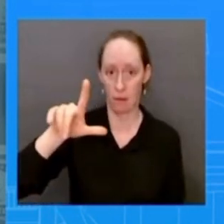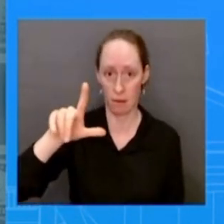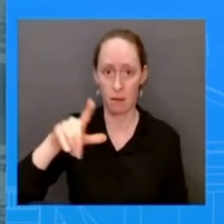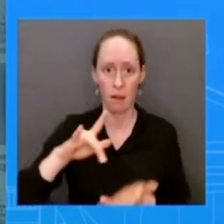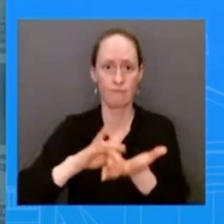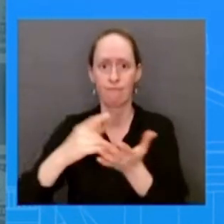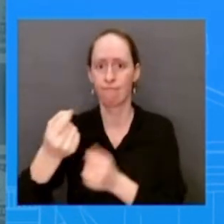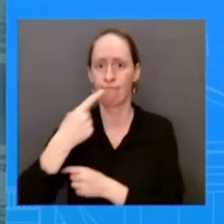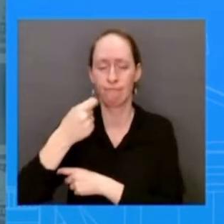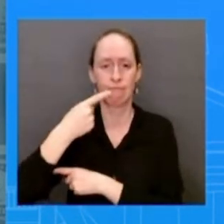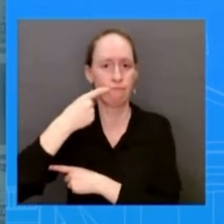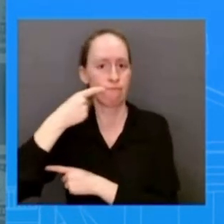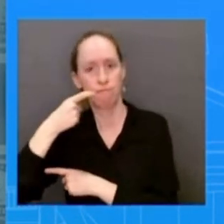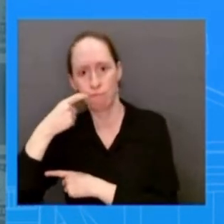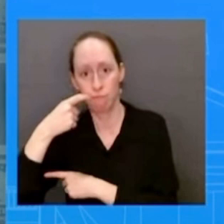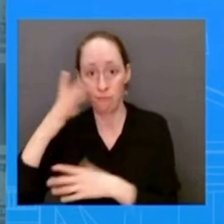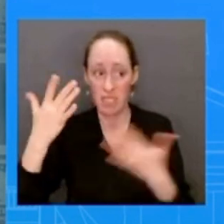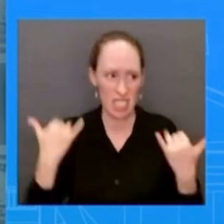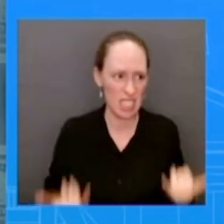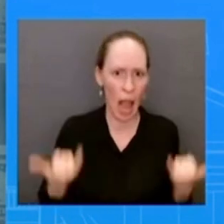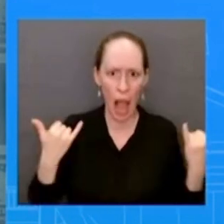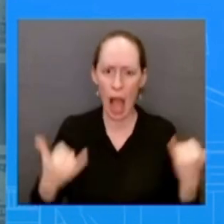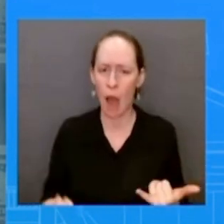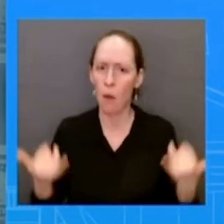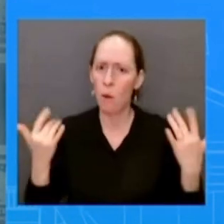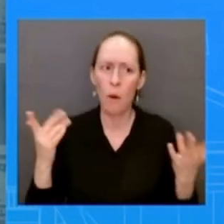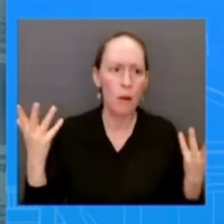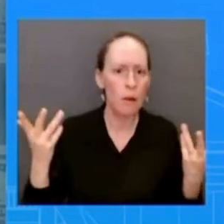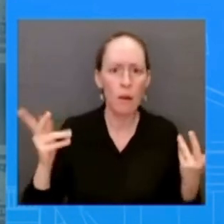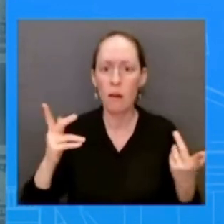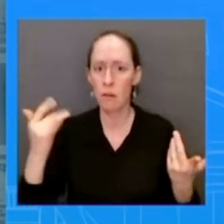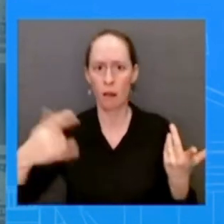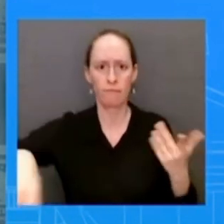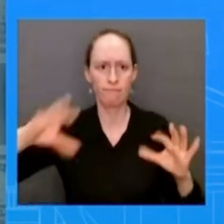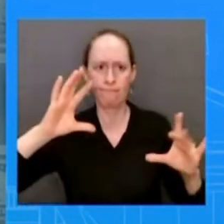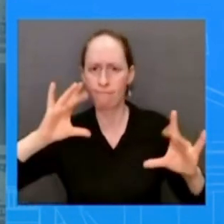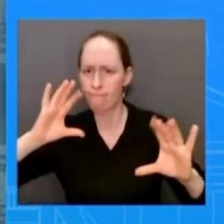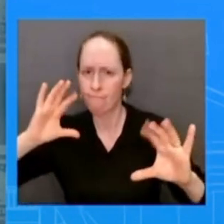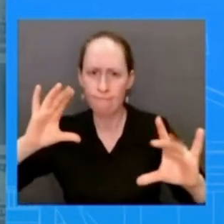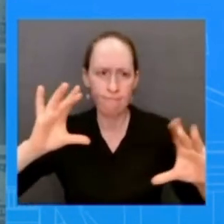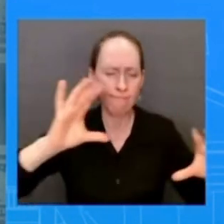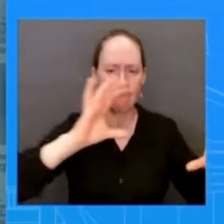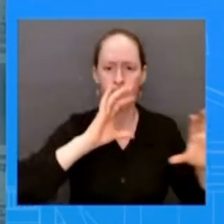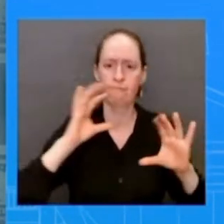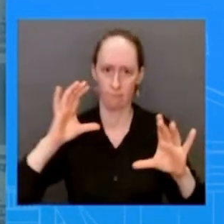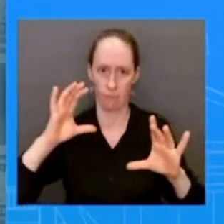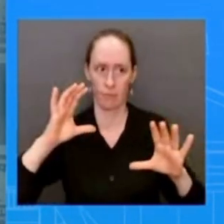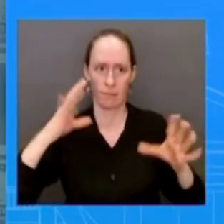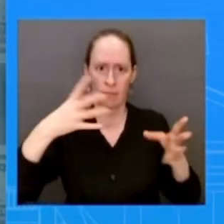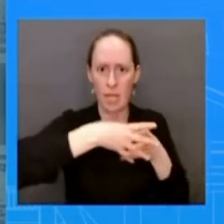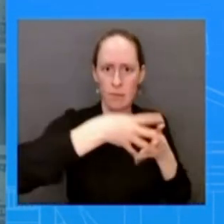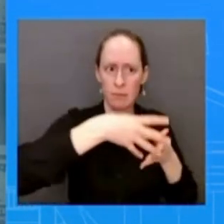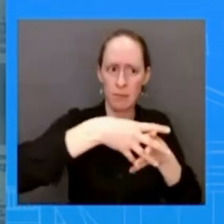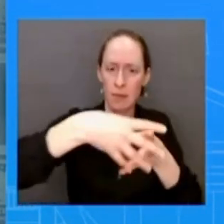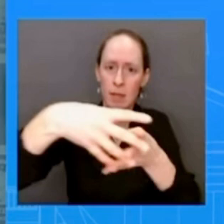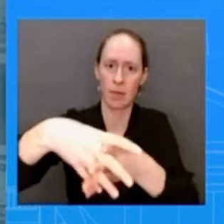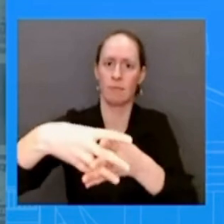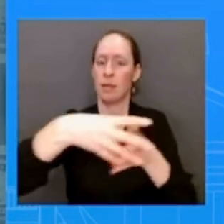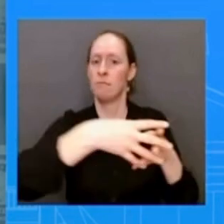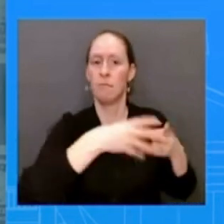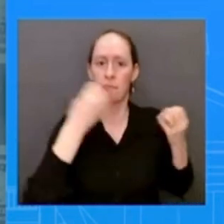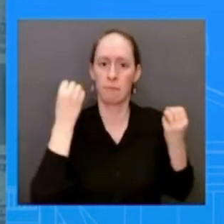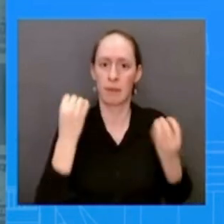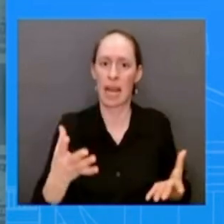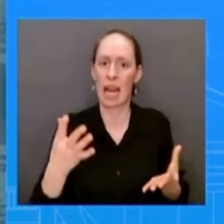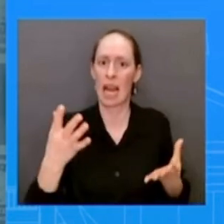working to secure the border because of what we've been able to do seizing that fentanyl uh we've done it in a historic way that's because of what this